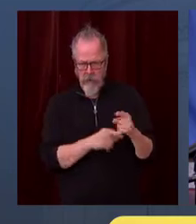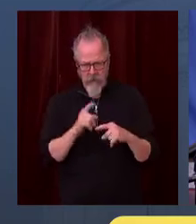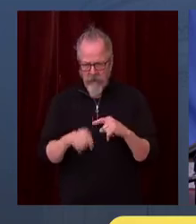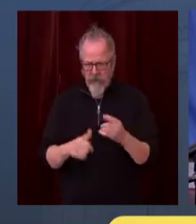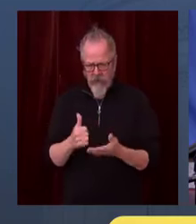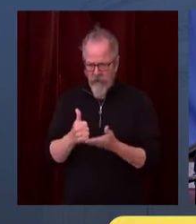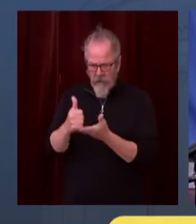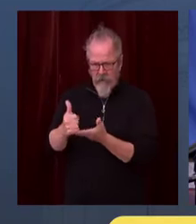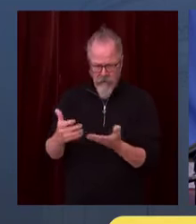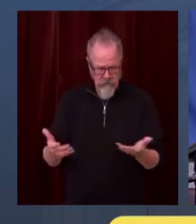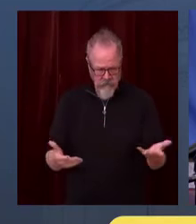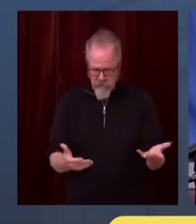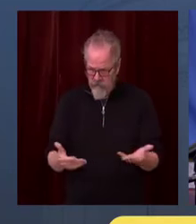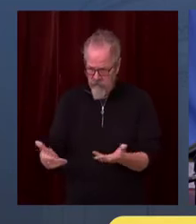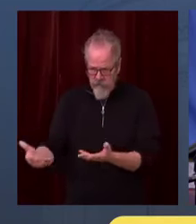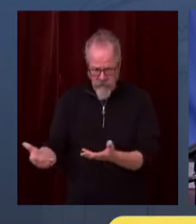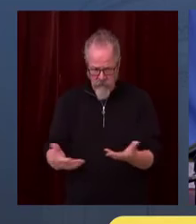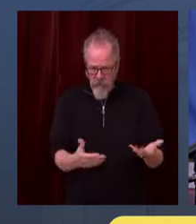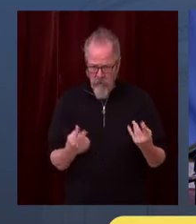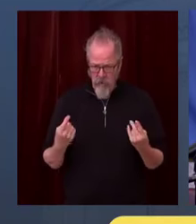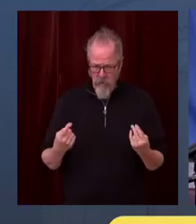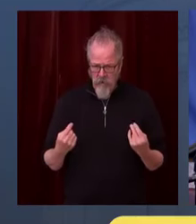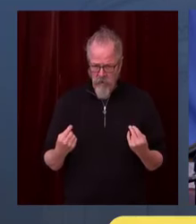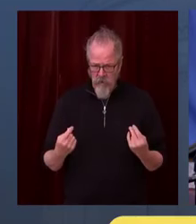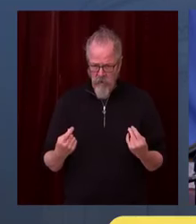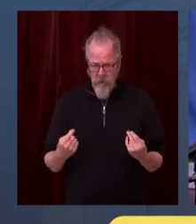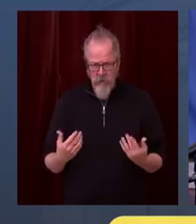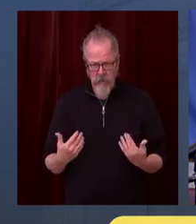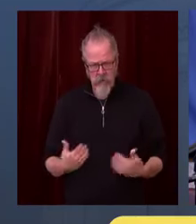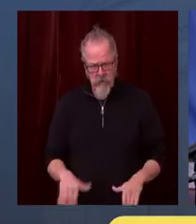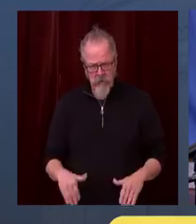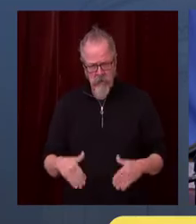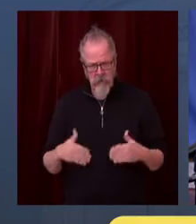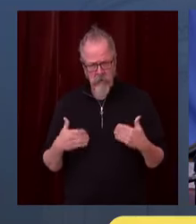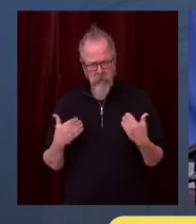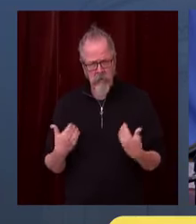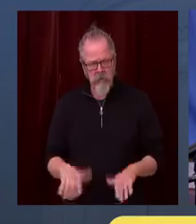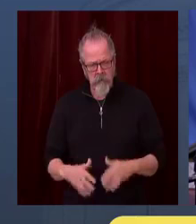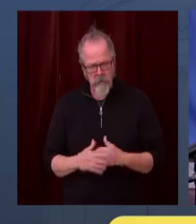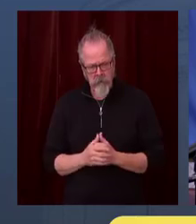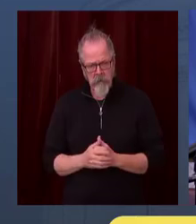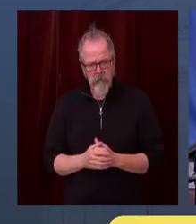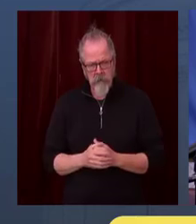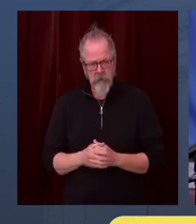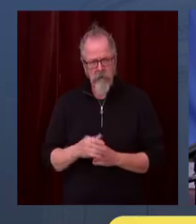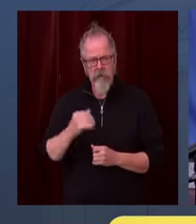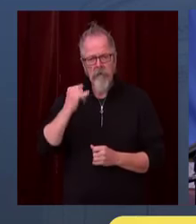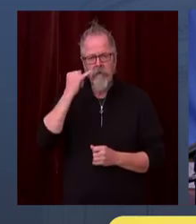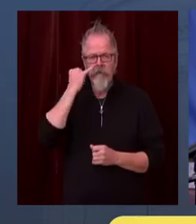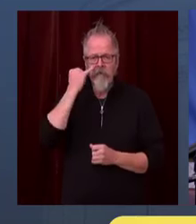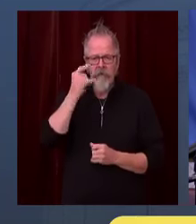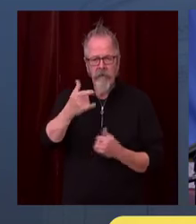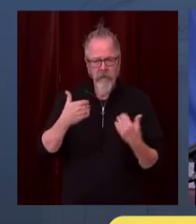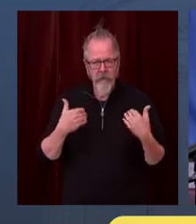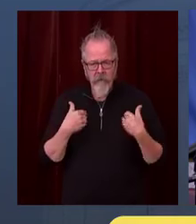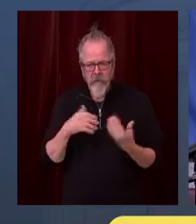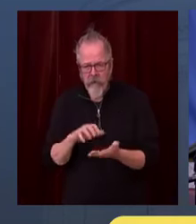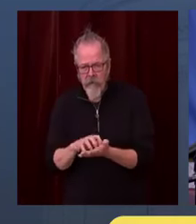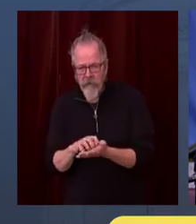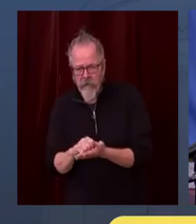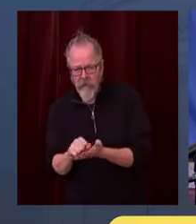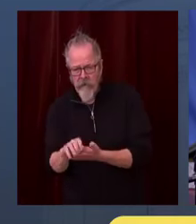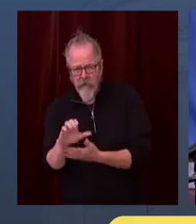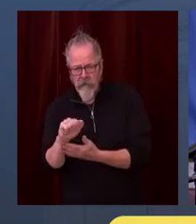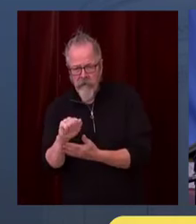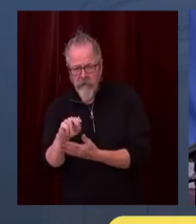a new hip or a knee or a cardiac operation or cancer, you're at risk if we do not get on